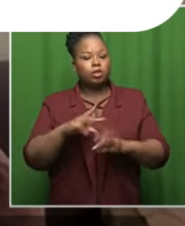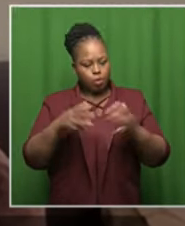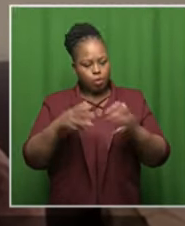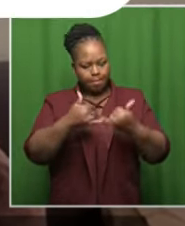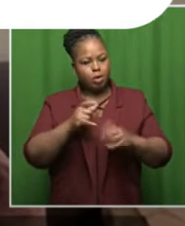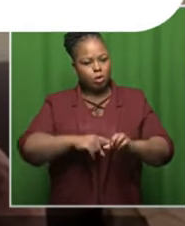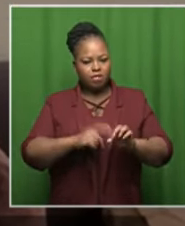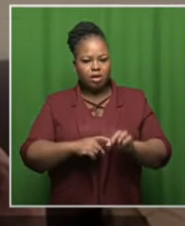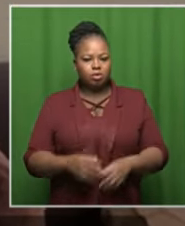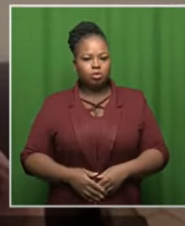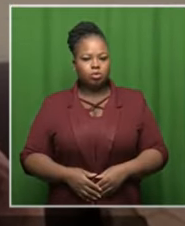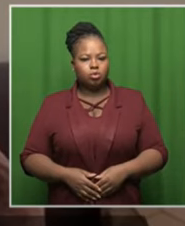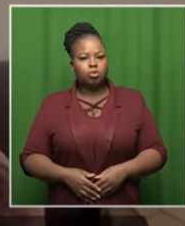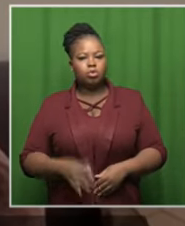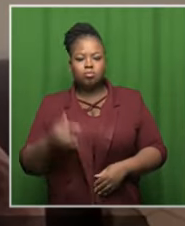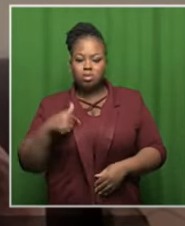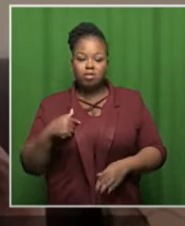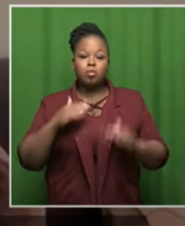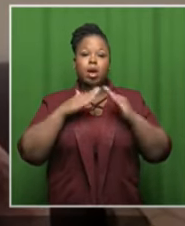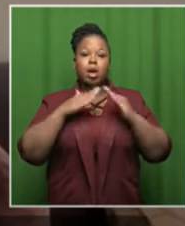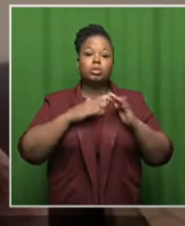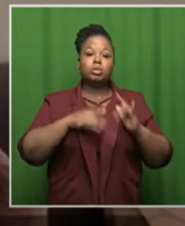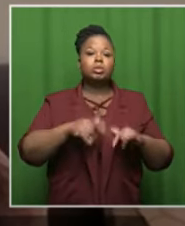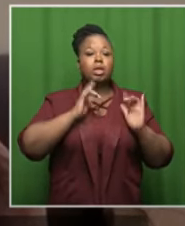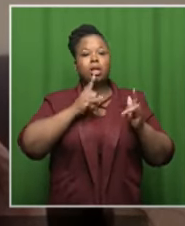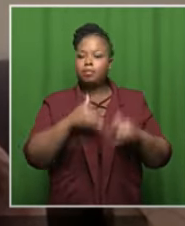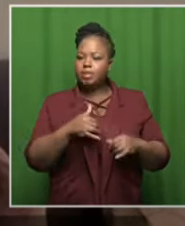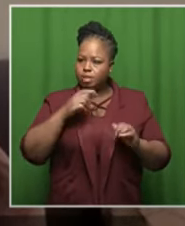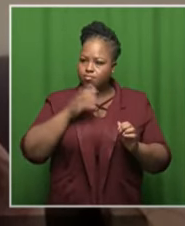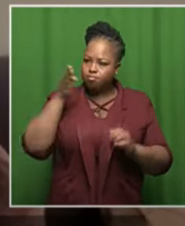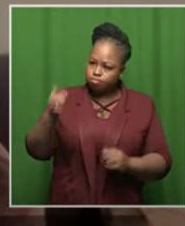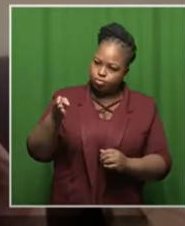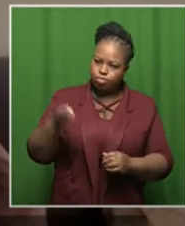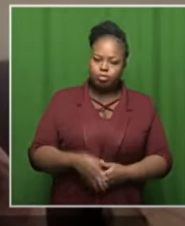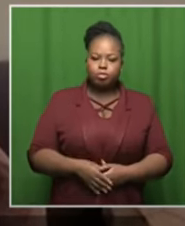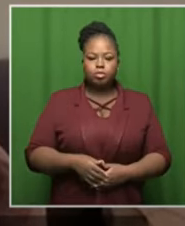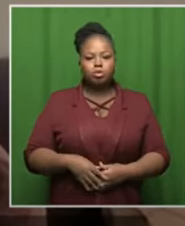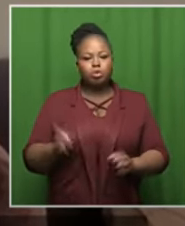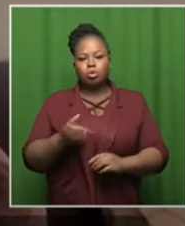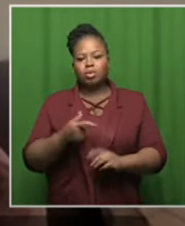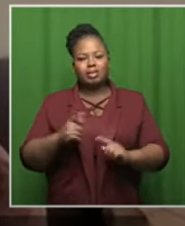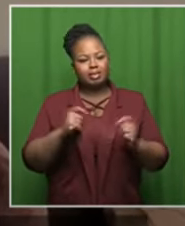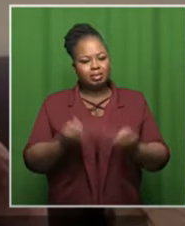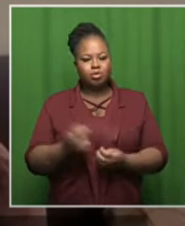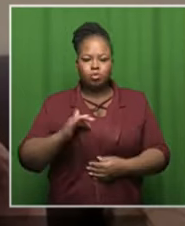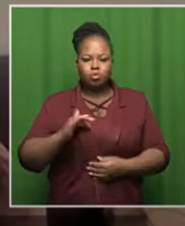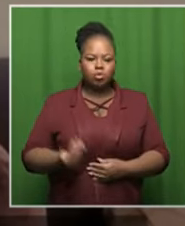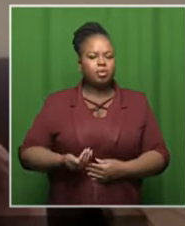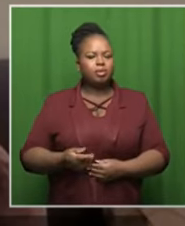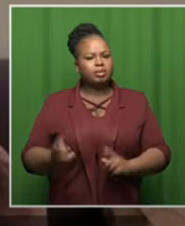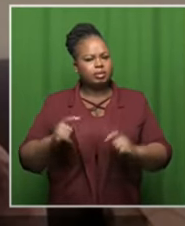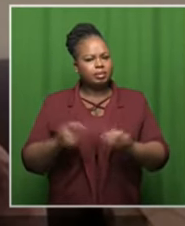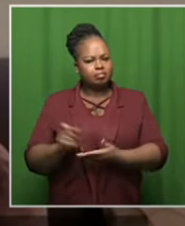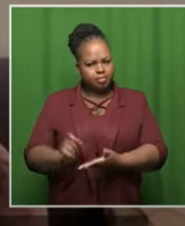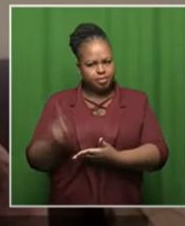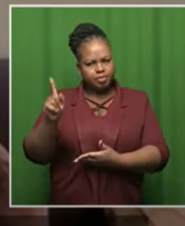sure that i don't watch for my house i go to the stadium and i sit there i send the messages all the teams i send a message that they